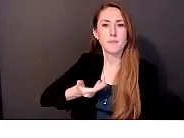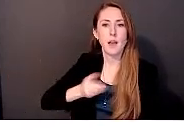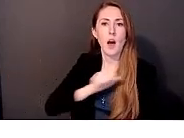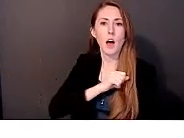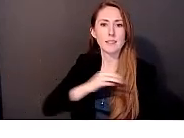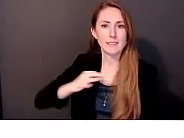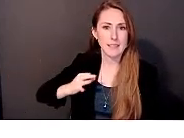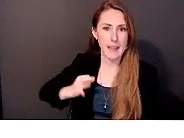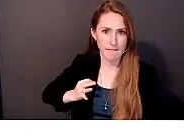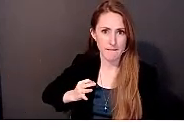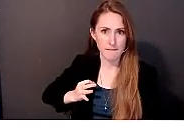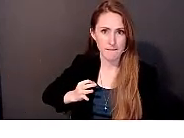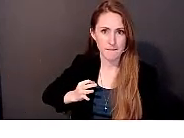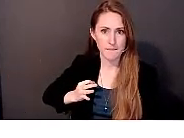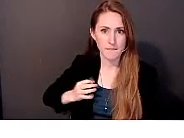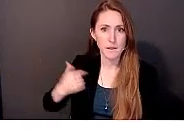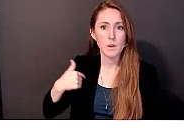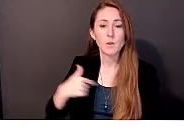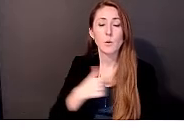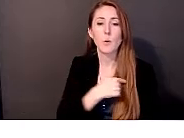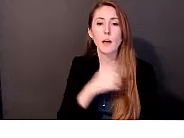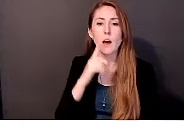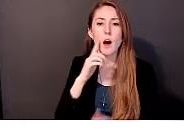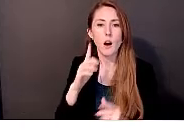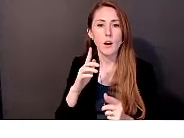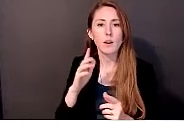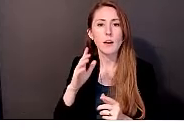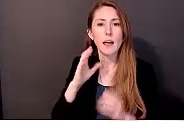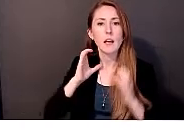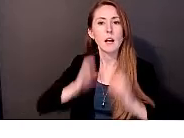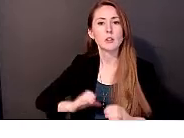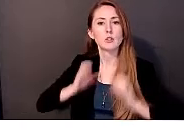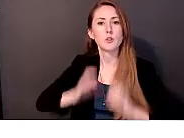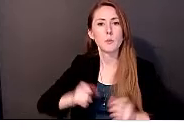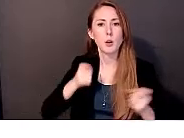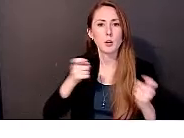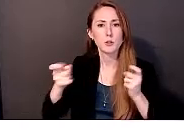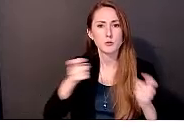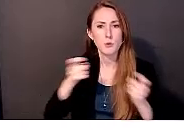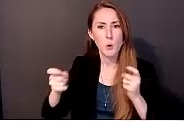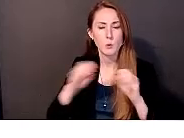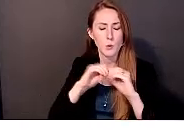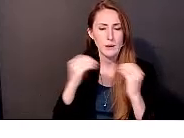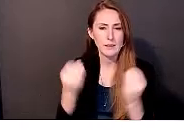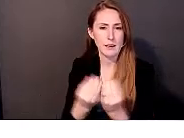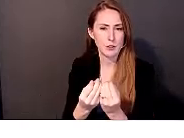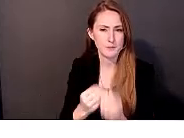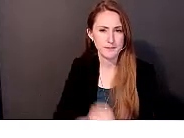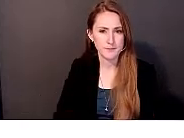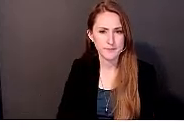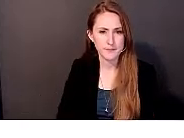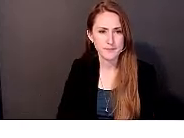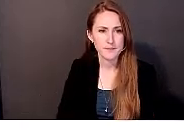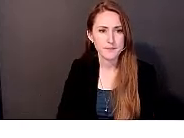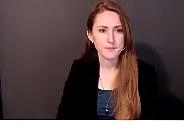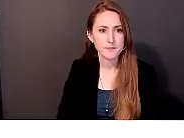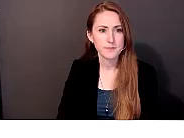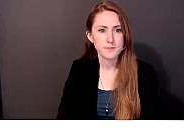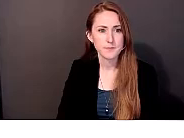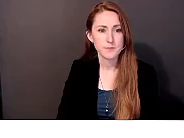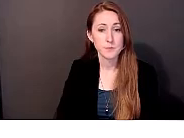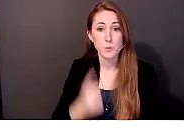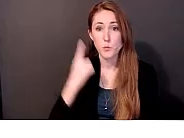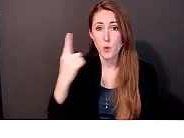be, um, consumer controlled organization. And, uh, one of our driving forces is we